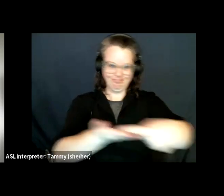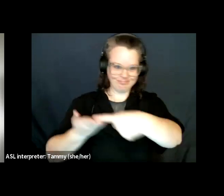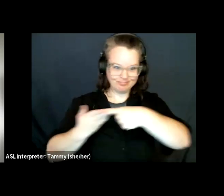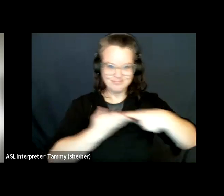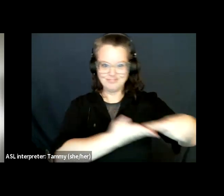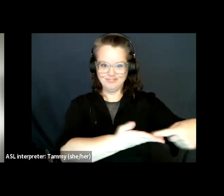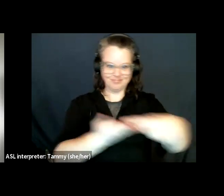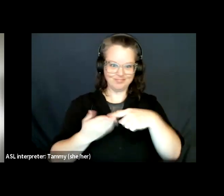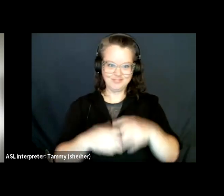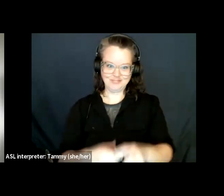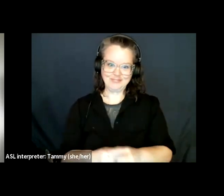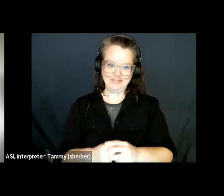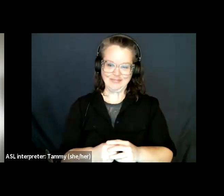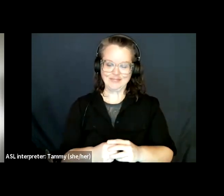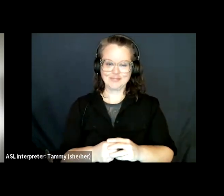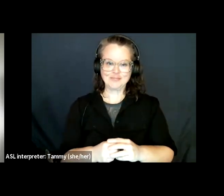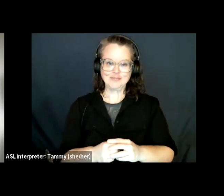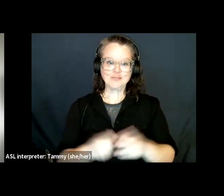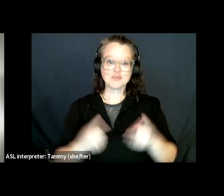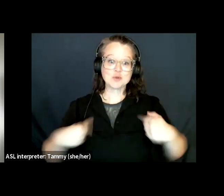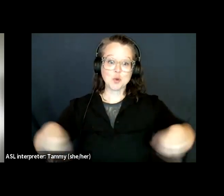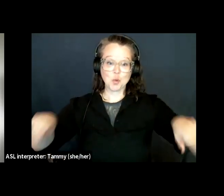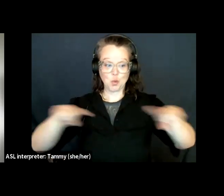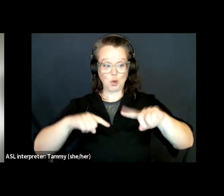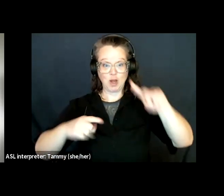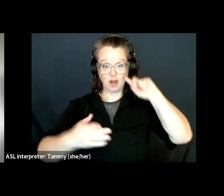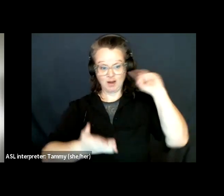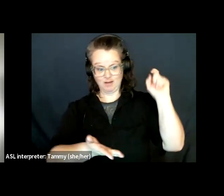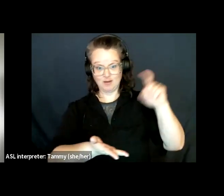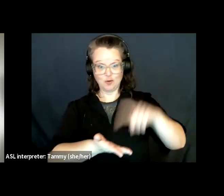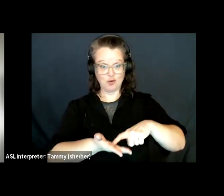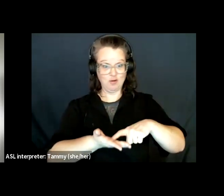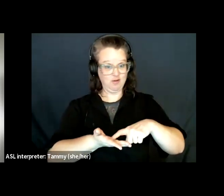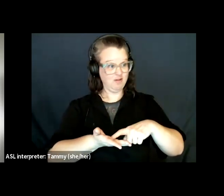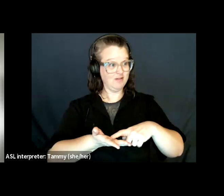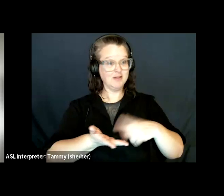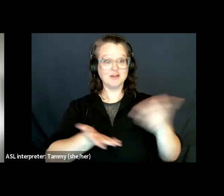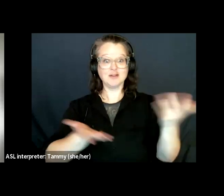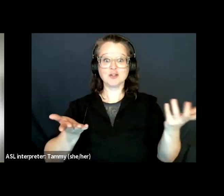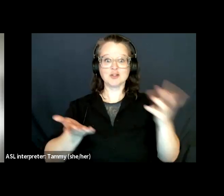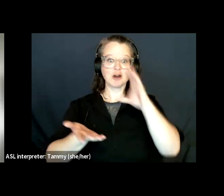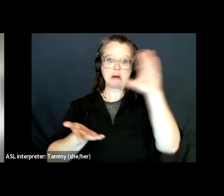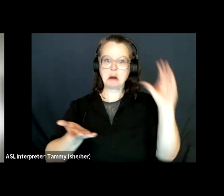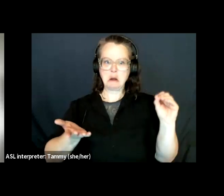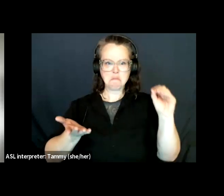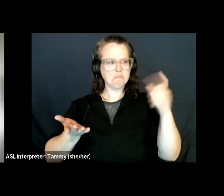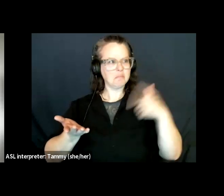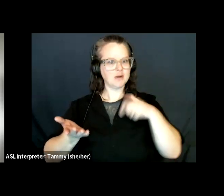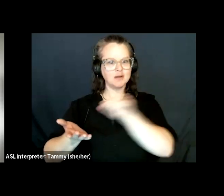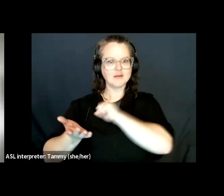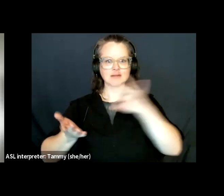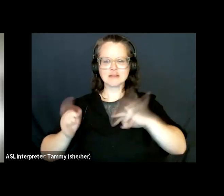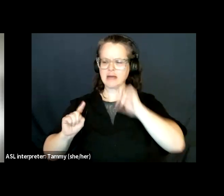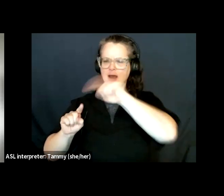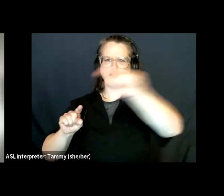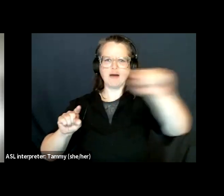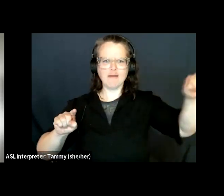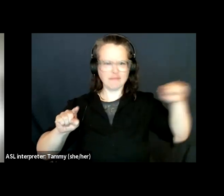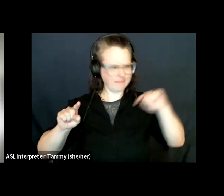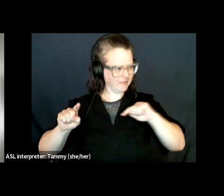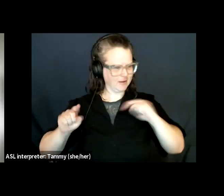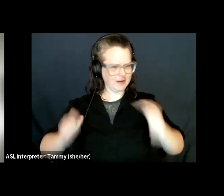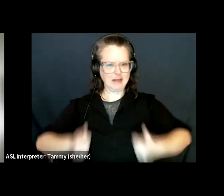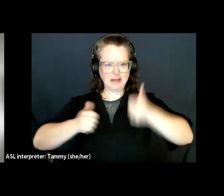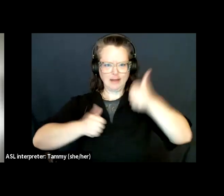acknowledges that its operations are remote and our colleagues contribute their work from the traditional territories